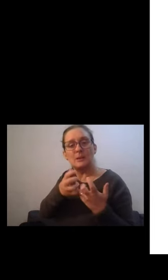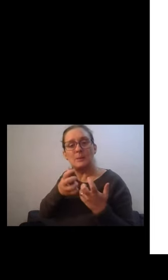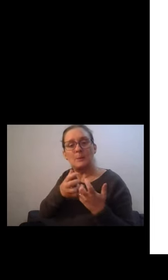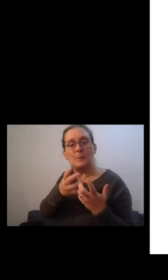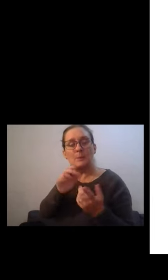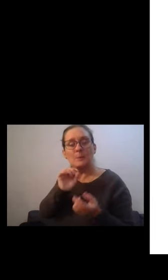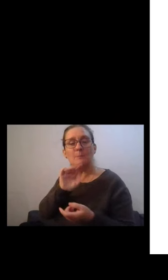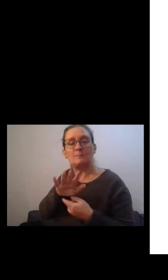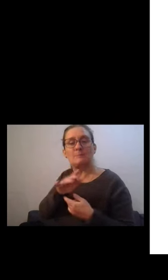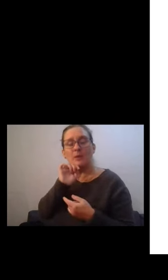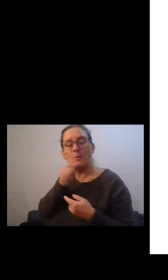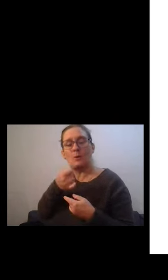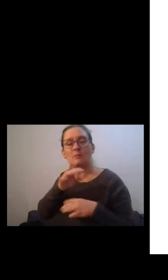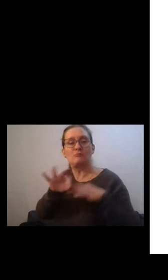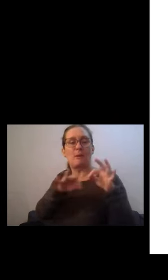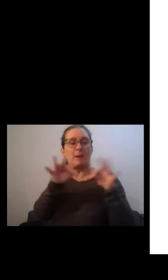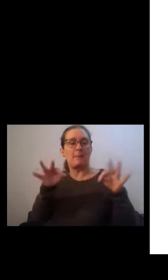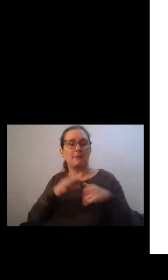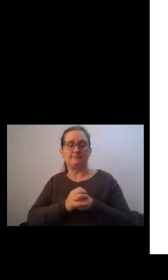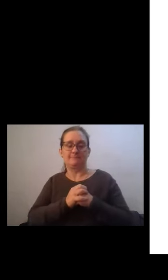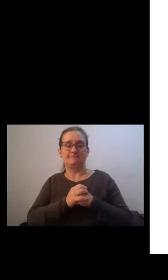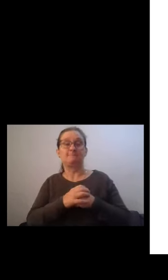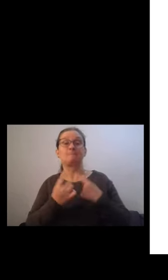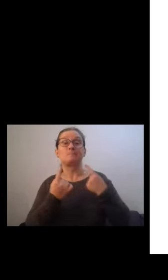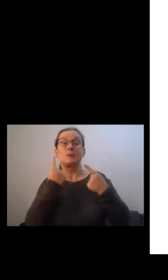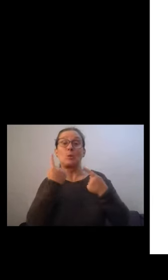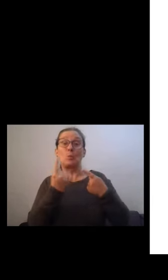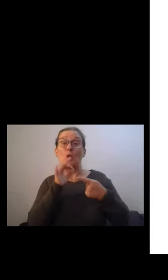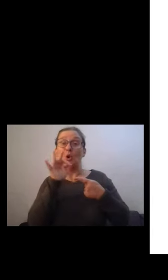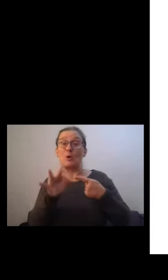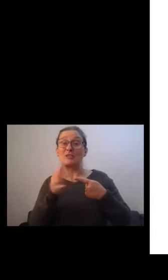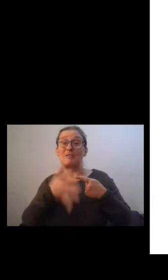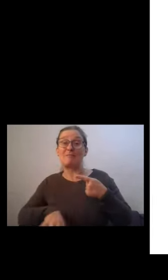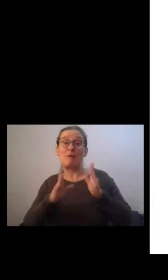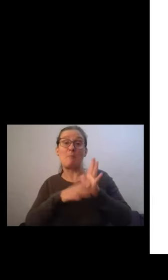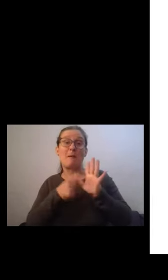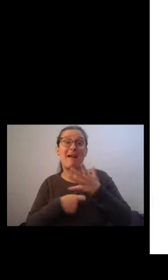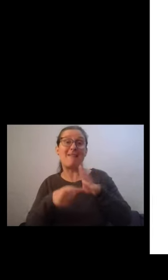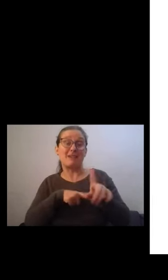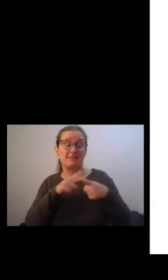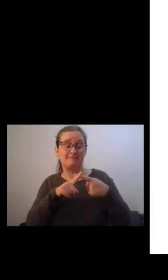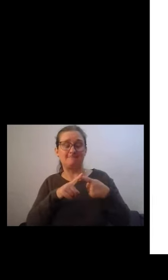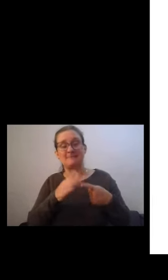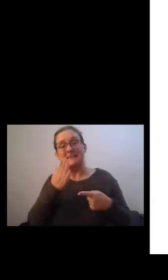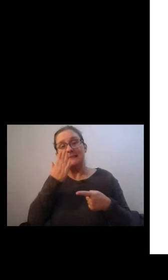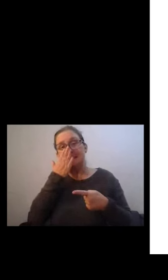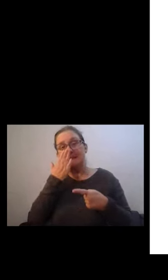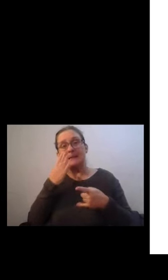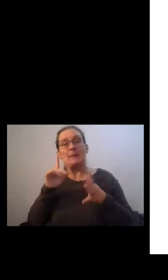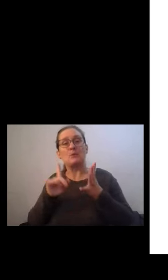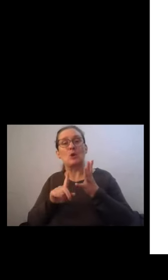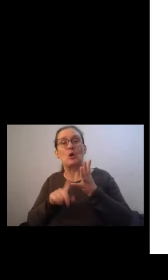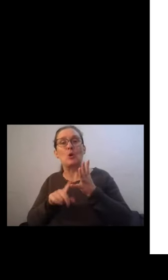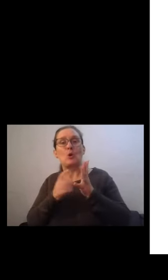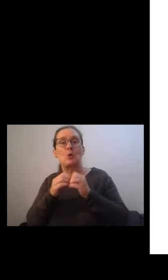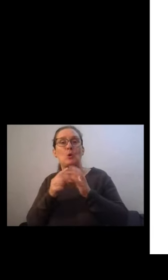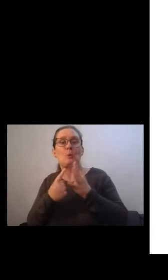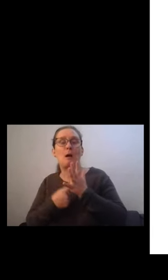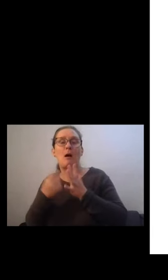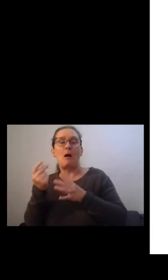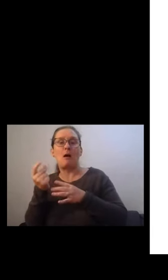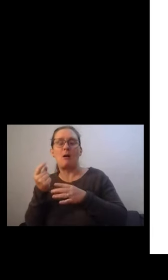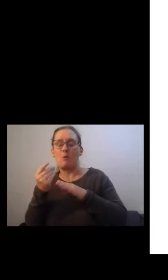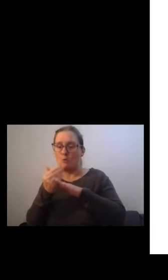up. So, have one question from Mary who says, it seems that Uber workers have working conditions similar to care